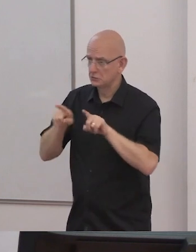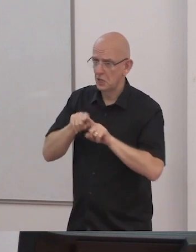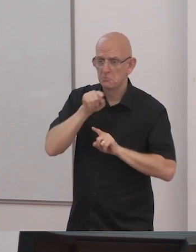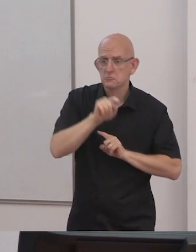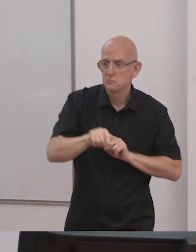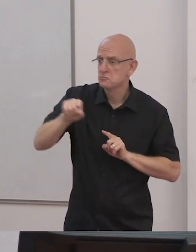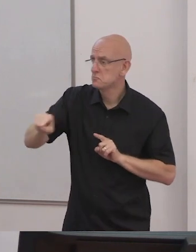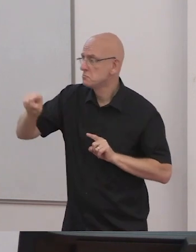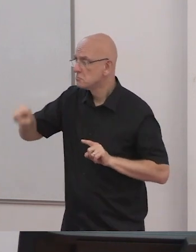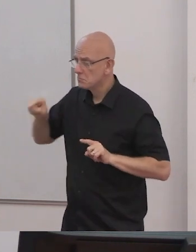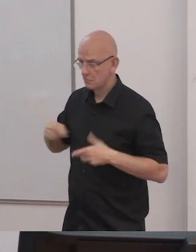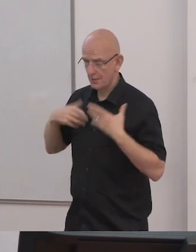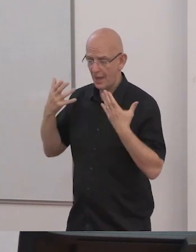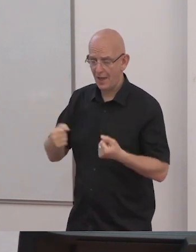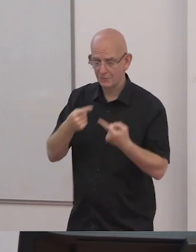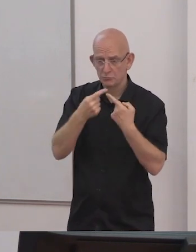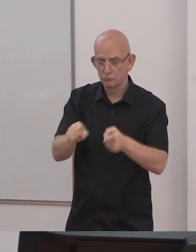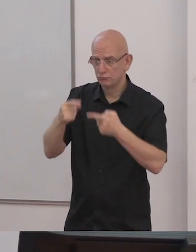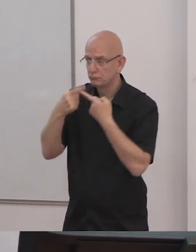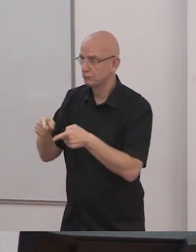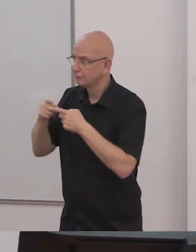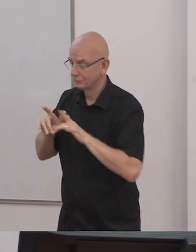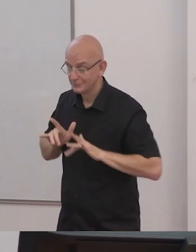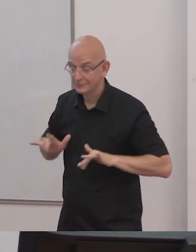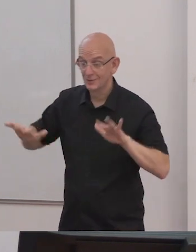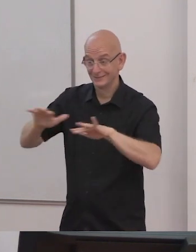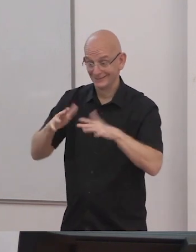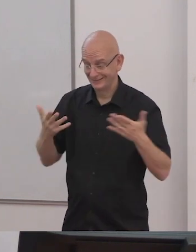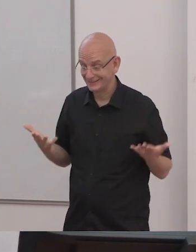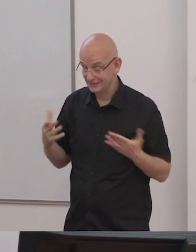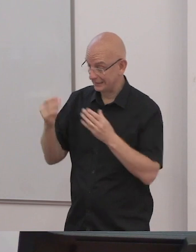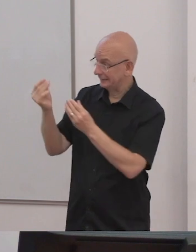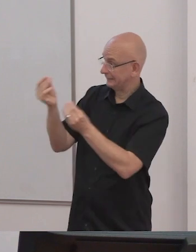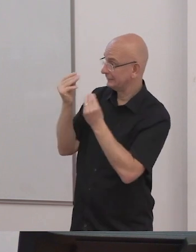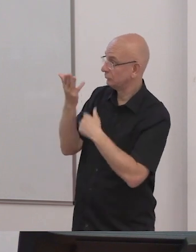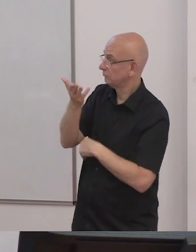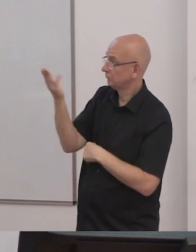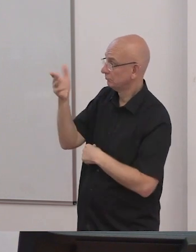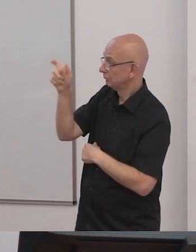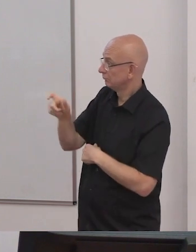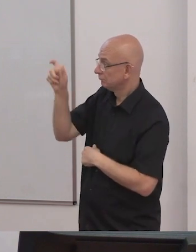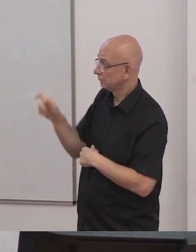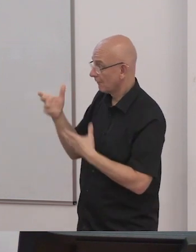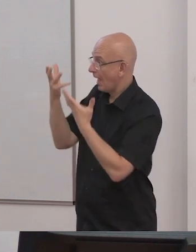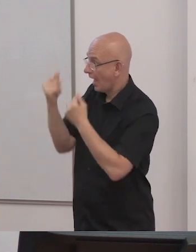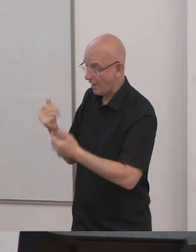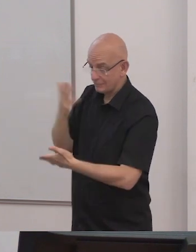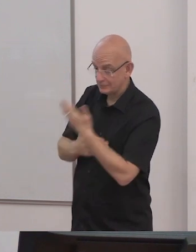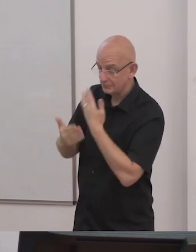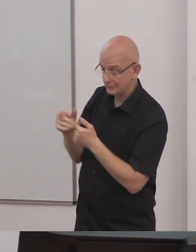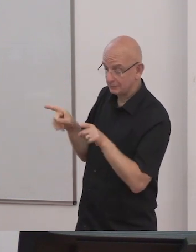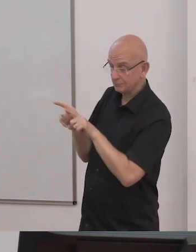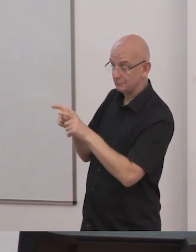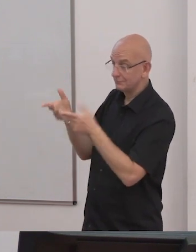school will serve as role models encouraging ambition the school classroom